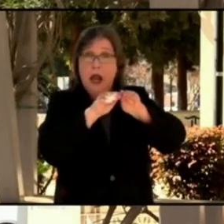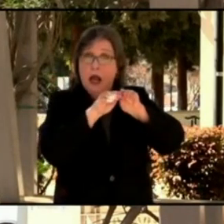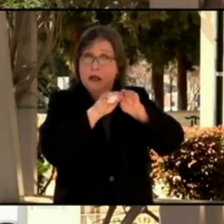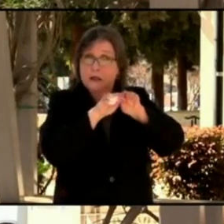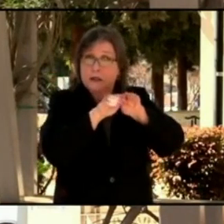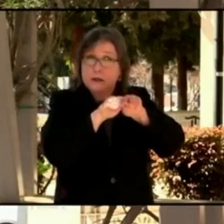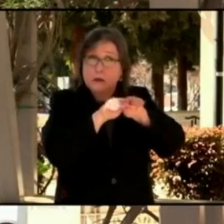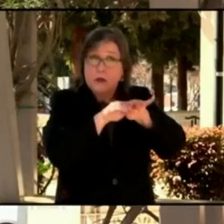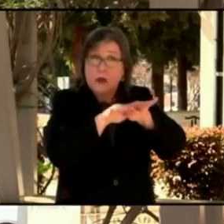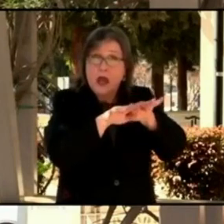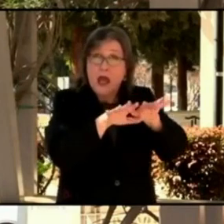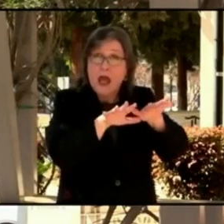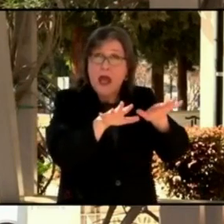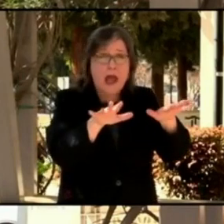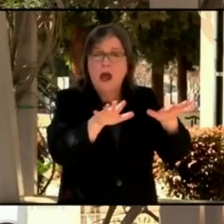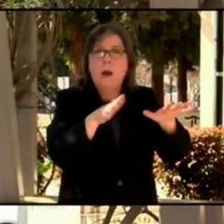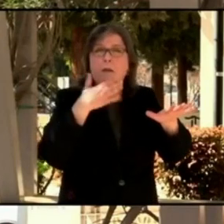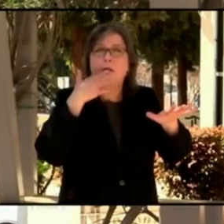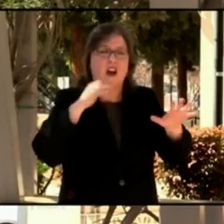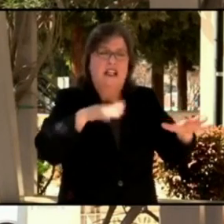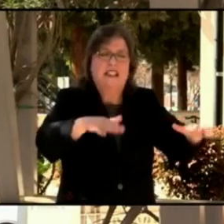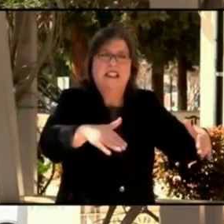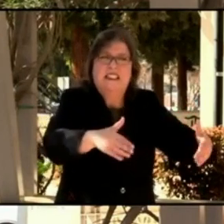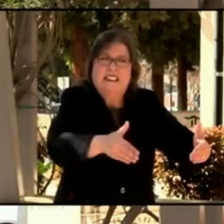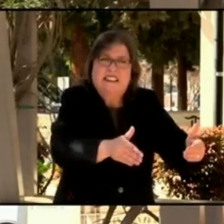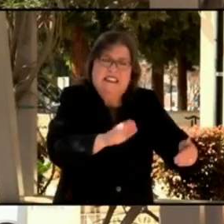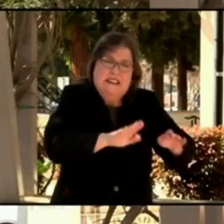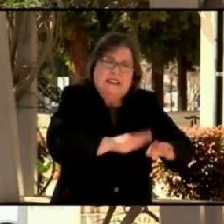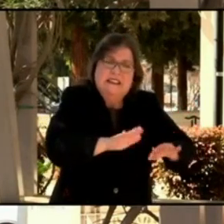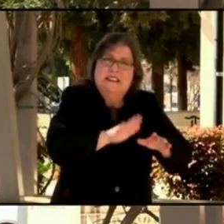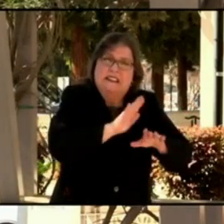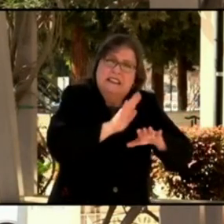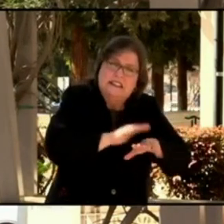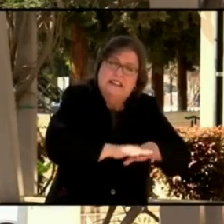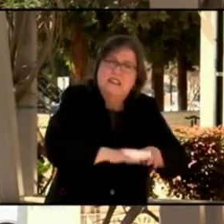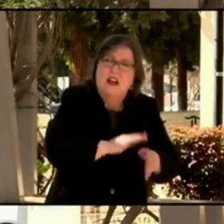That's the key. Just a follow-up for Dr. Vincent Schott.